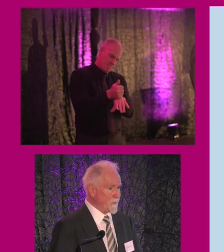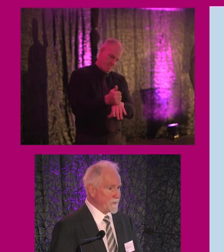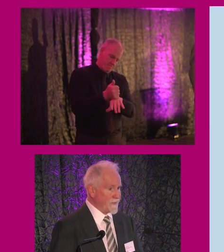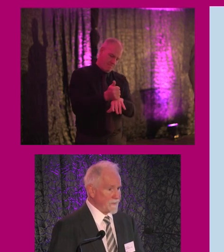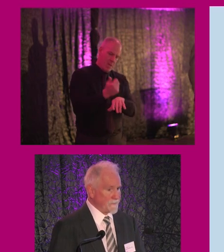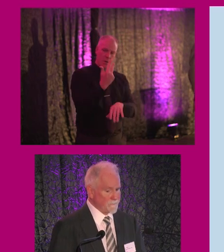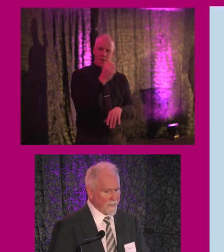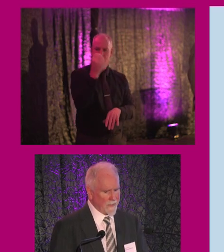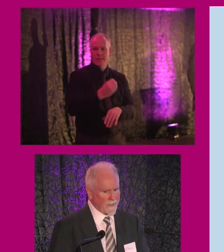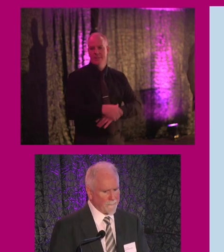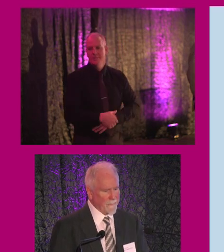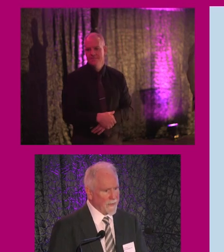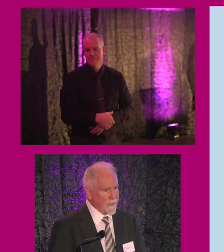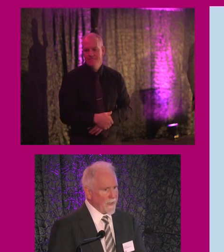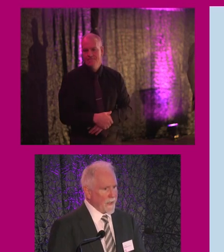of 3%.